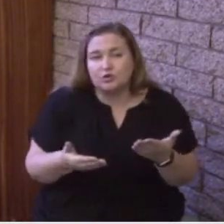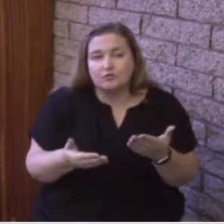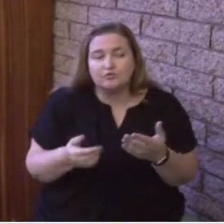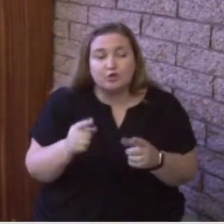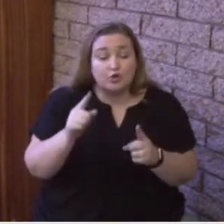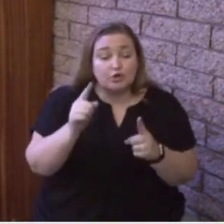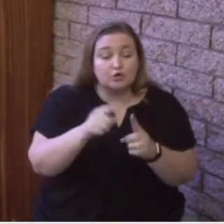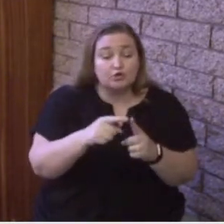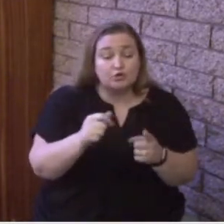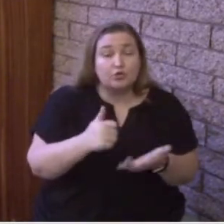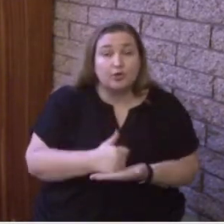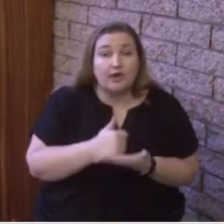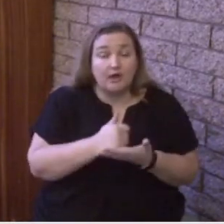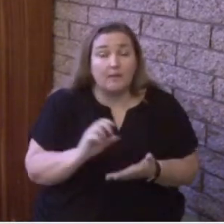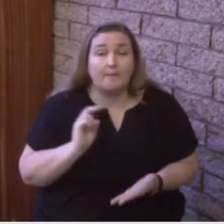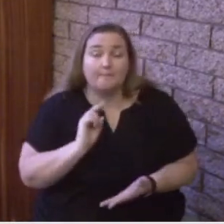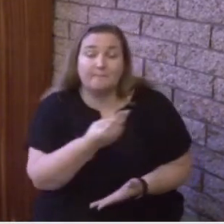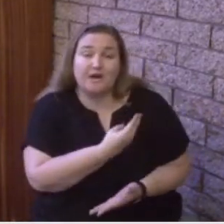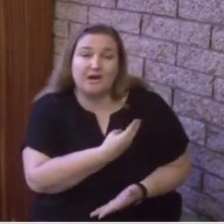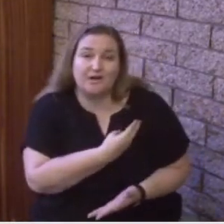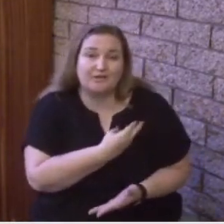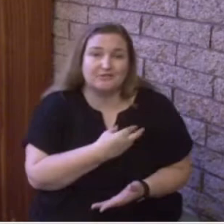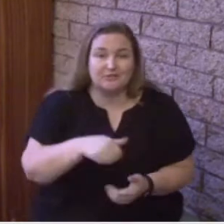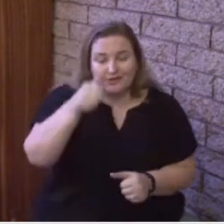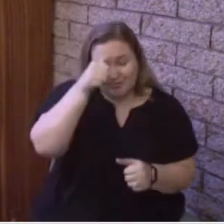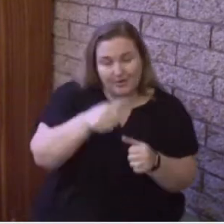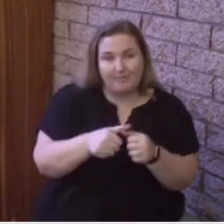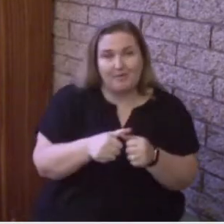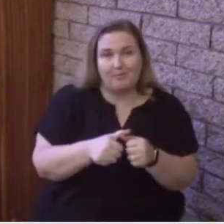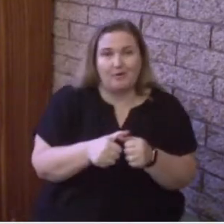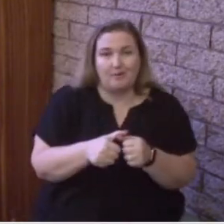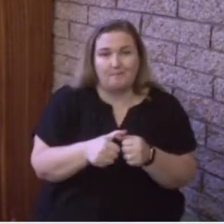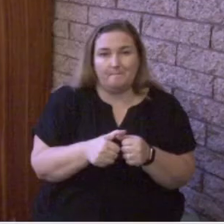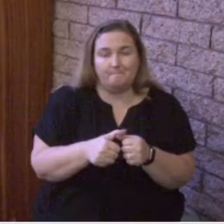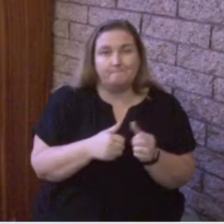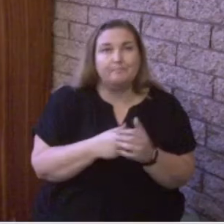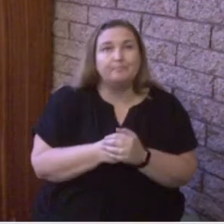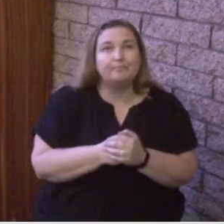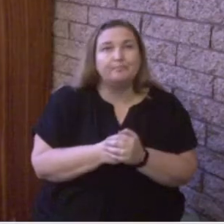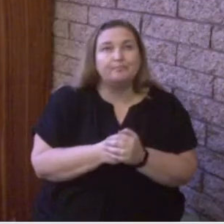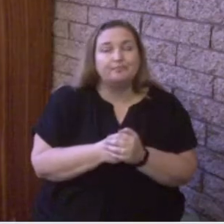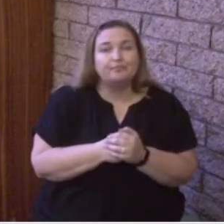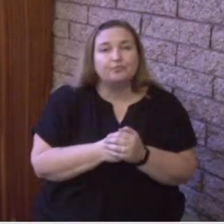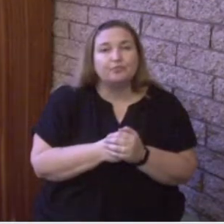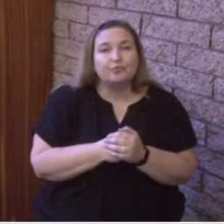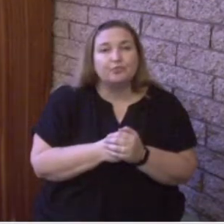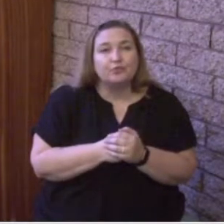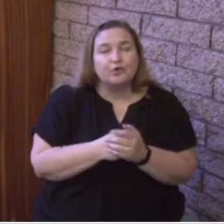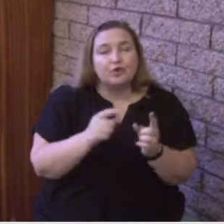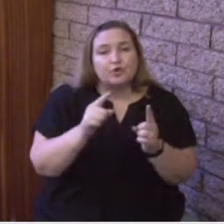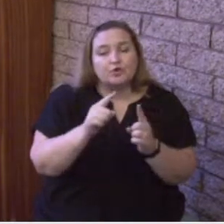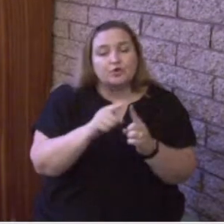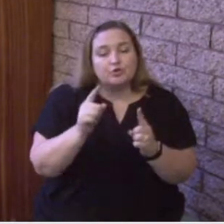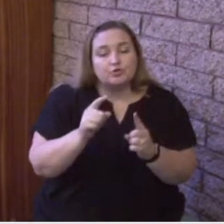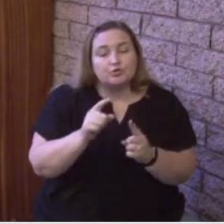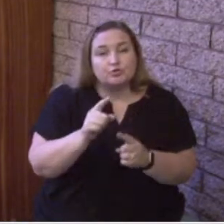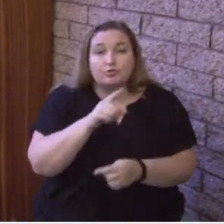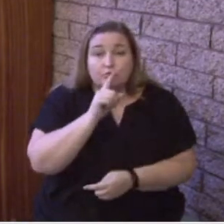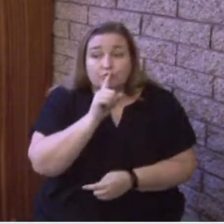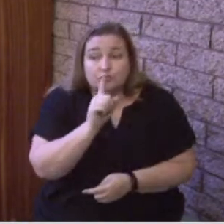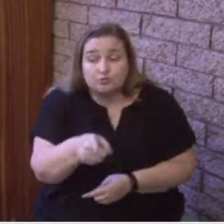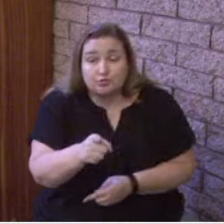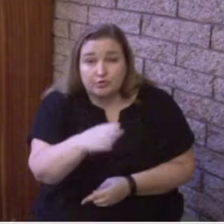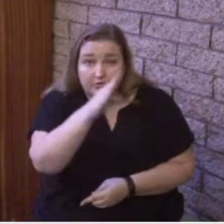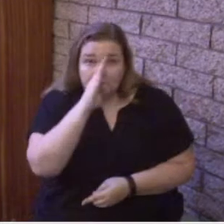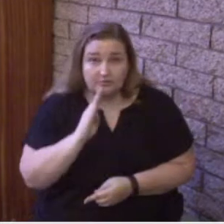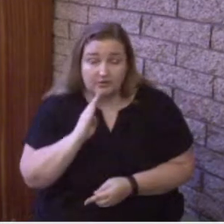as a reminder, as to the truth of God's love and